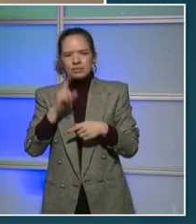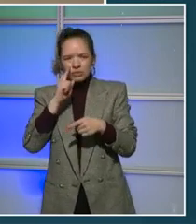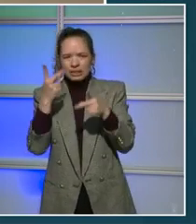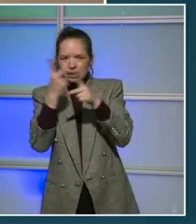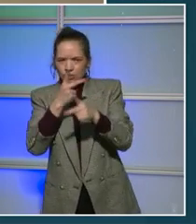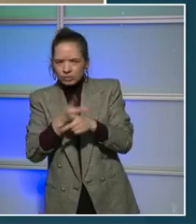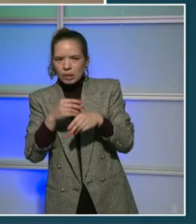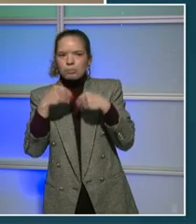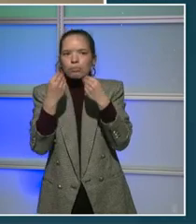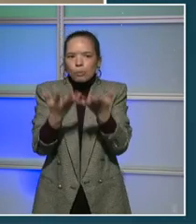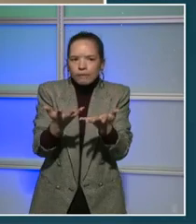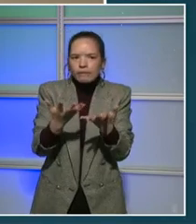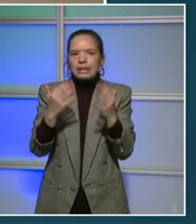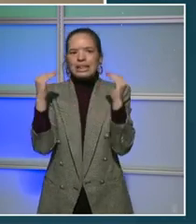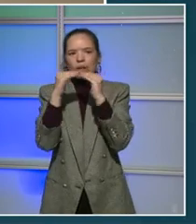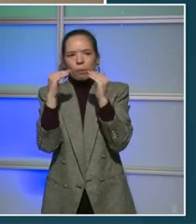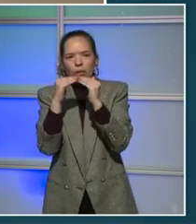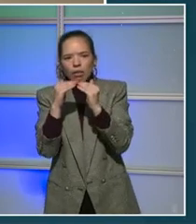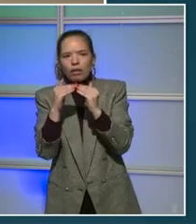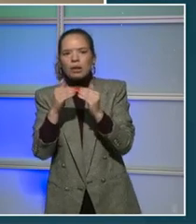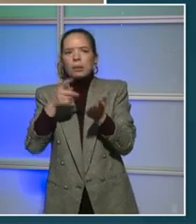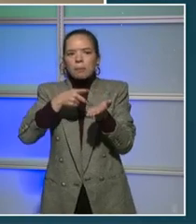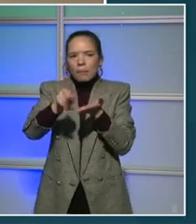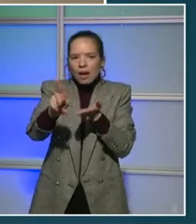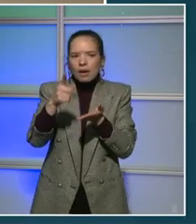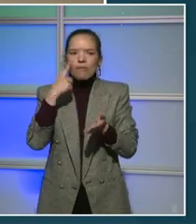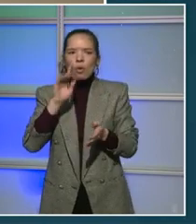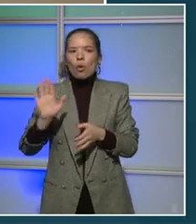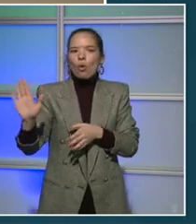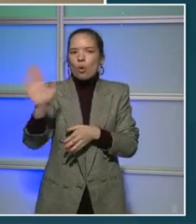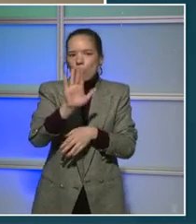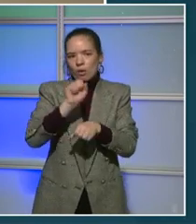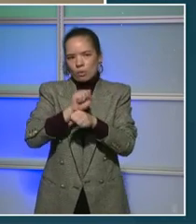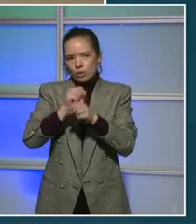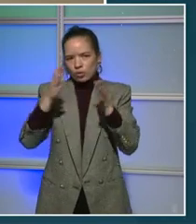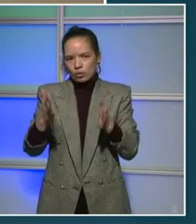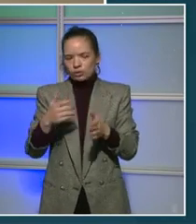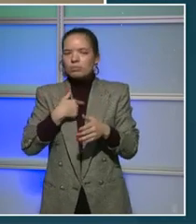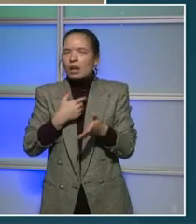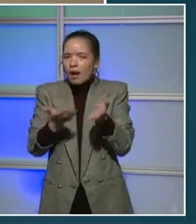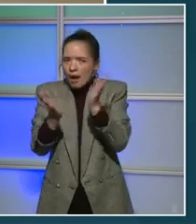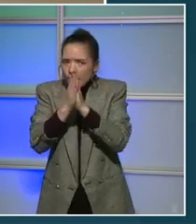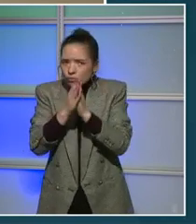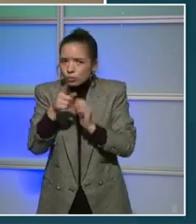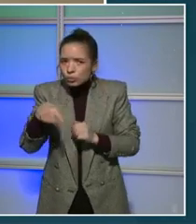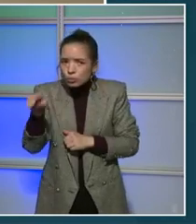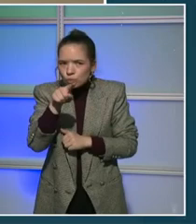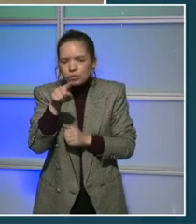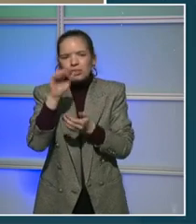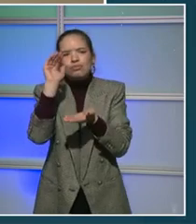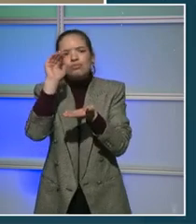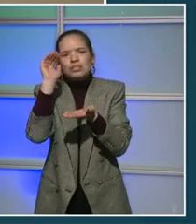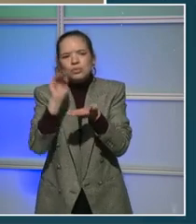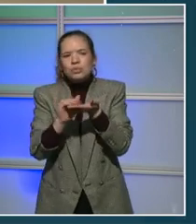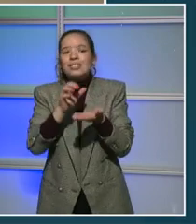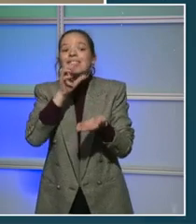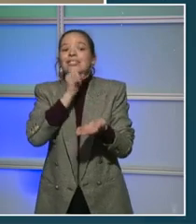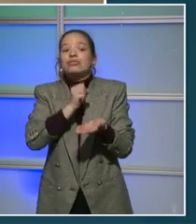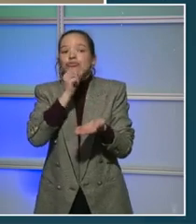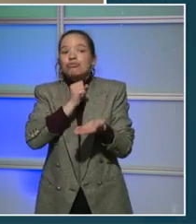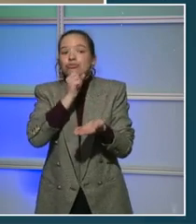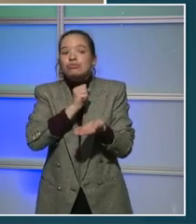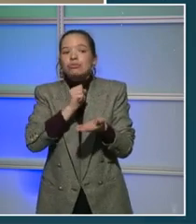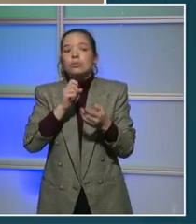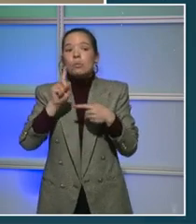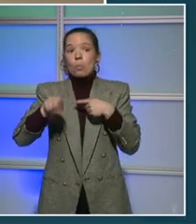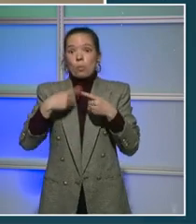You can do that. And also, one of the things we're asking for is to reduce the age at which residents can train to